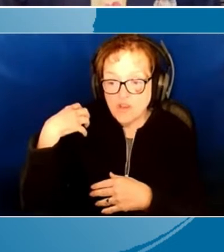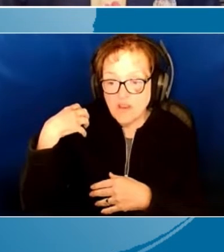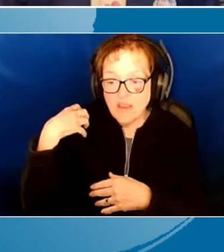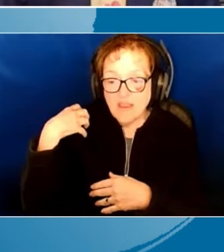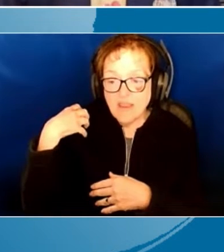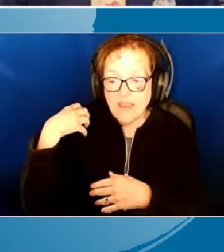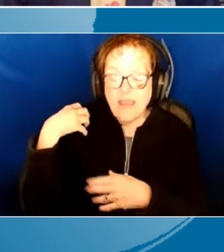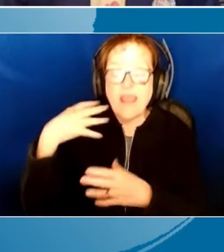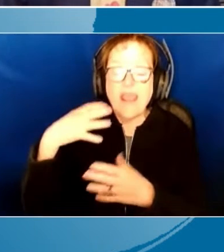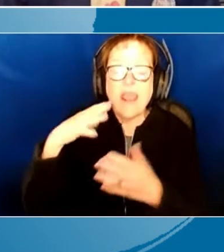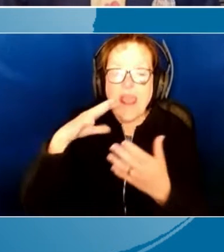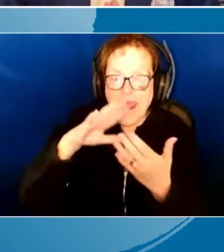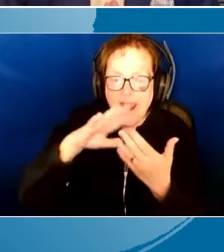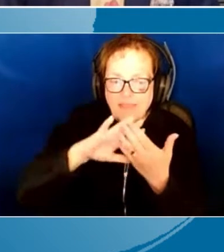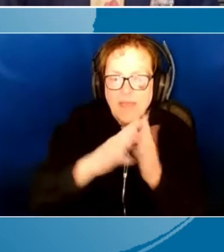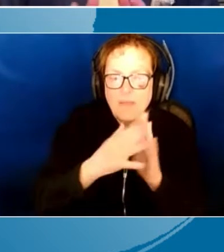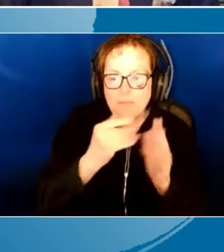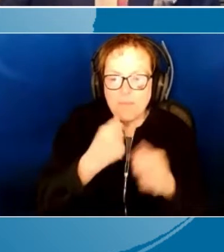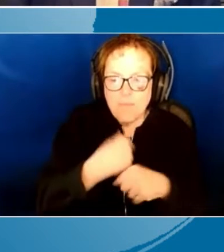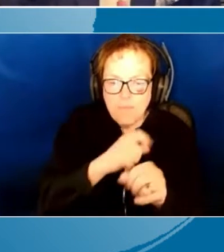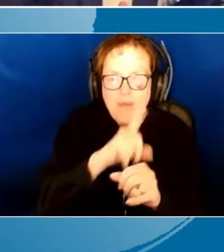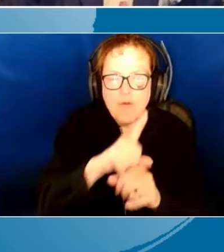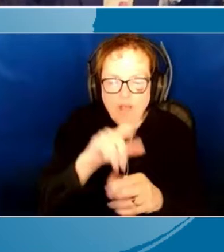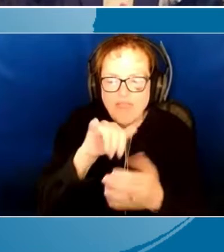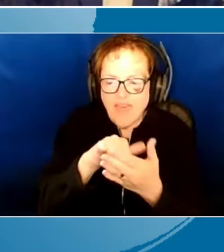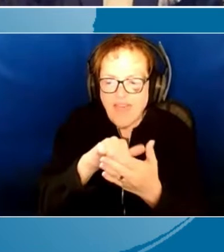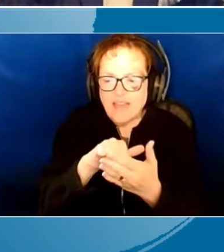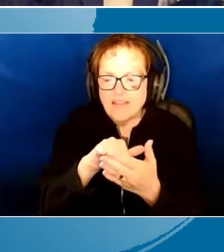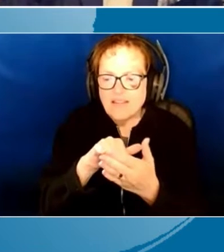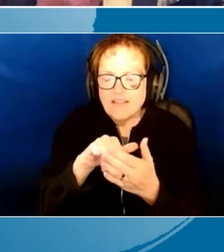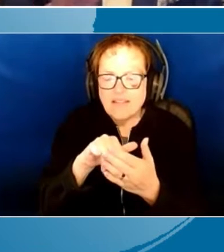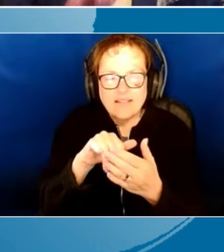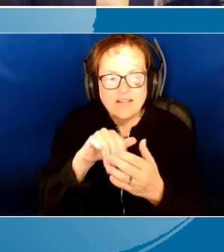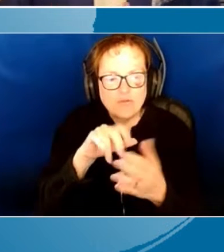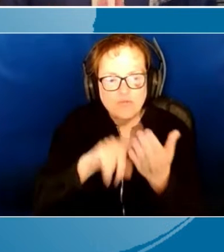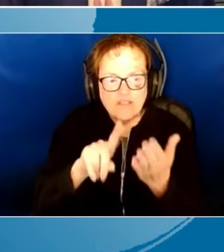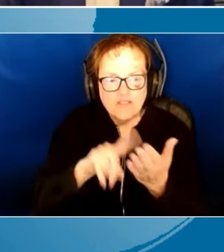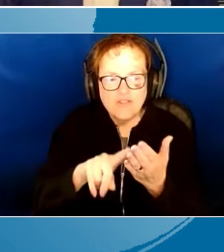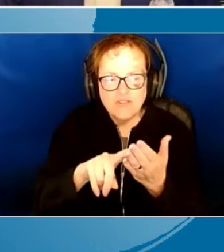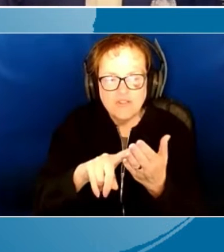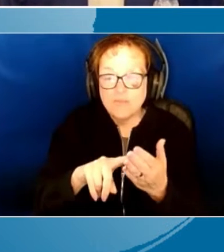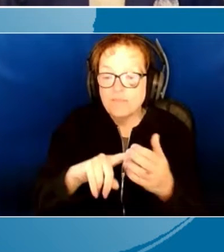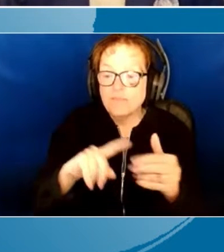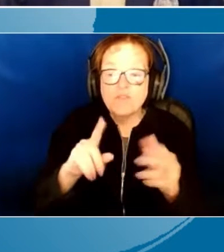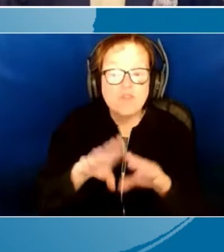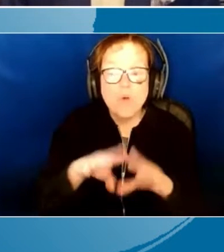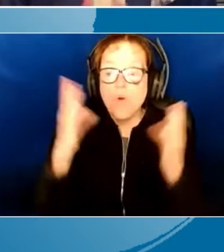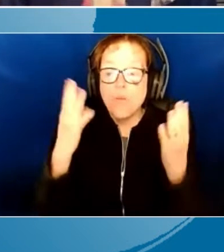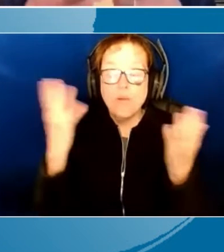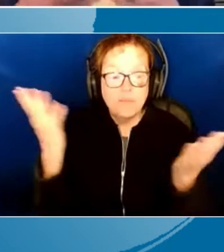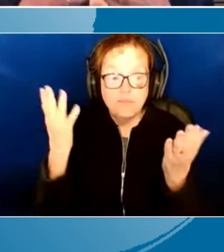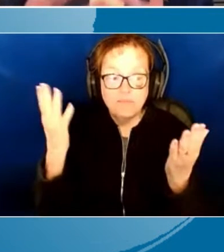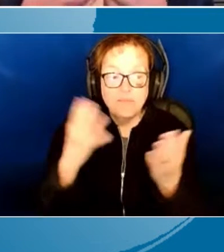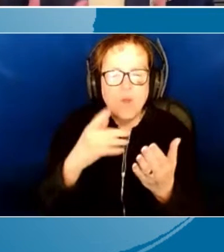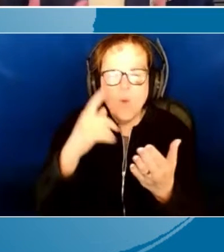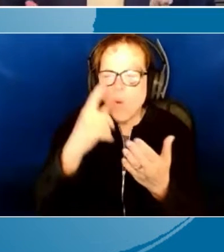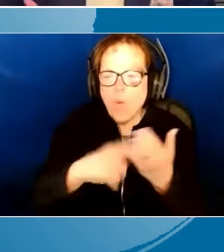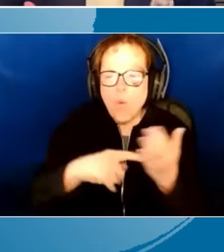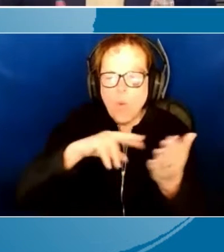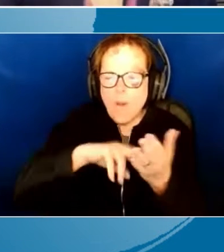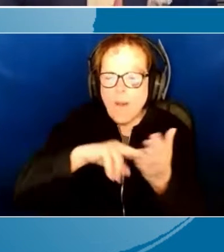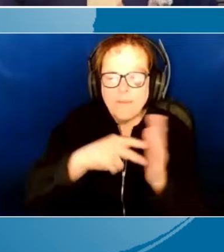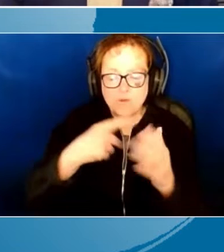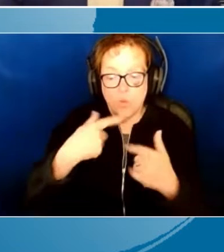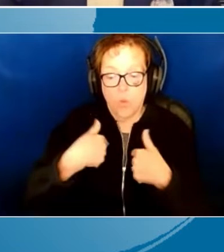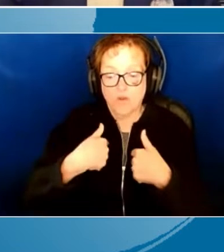operationalizing the research-based definition and the characteristics. So let's just start right off with that research-based definition. What is it that I